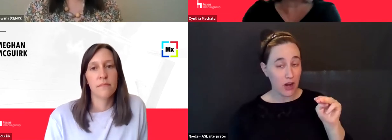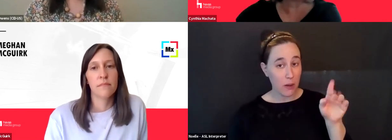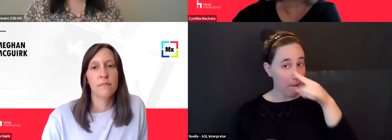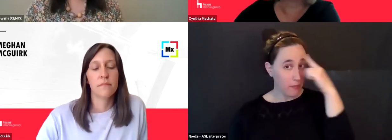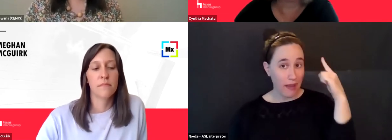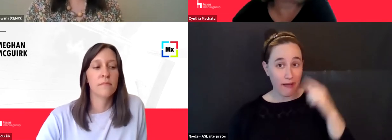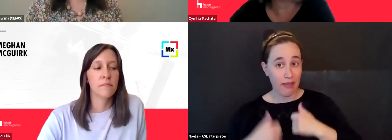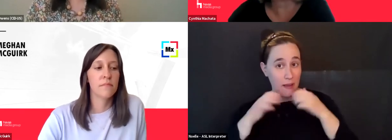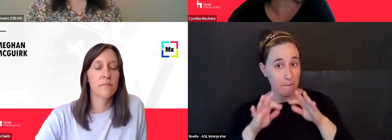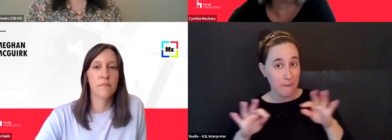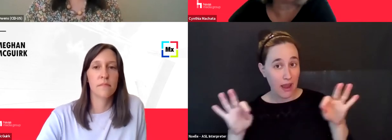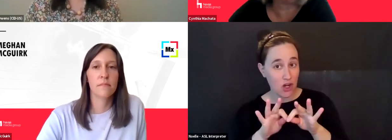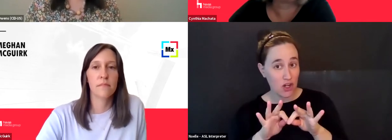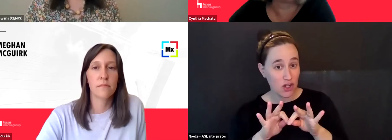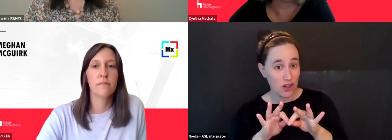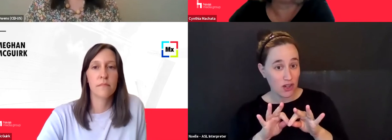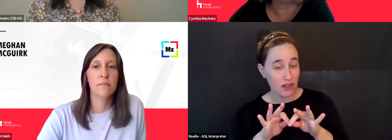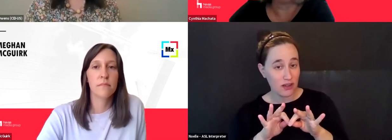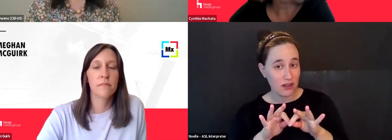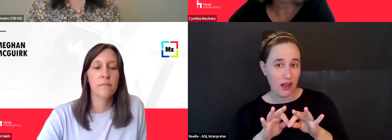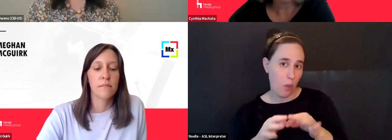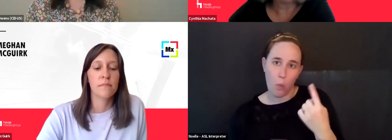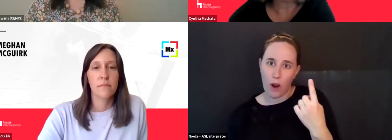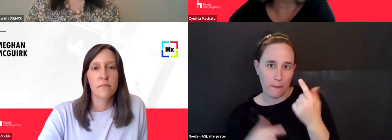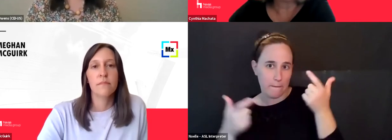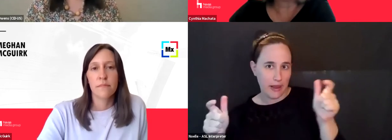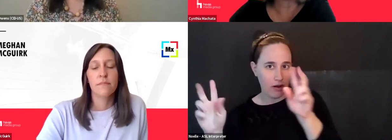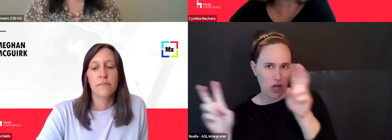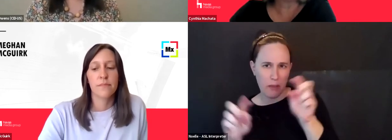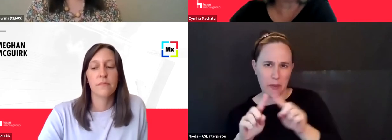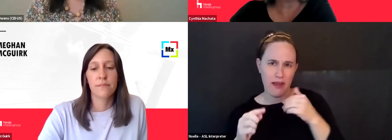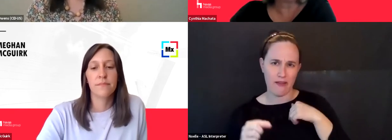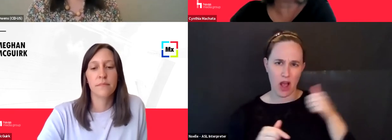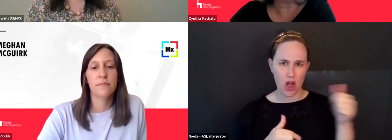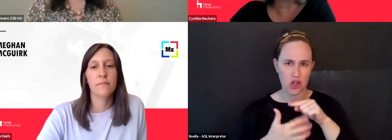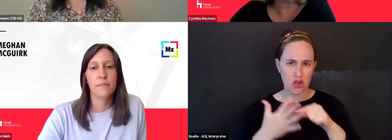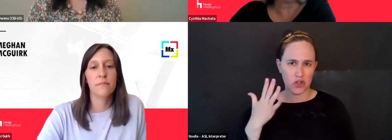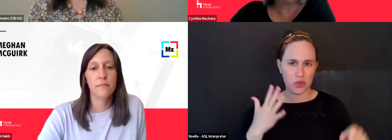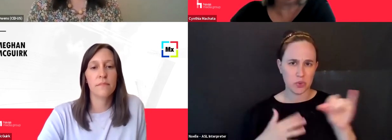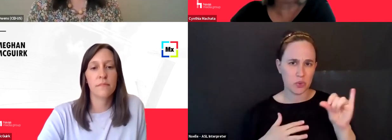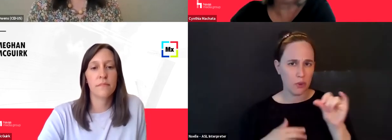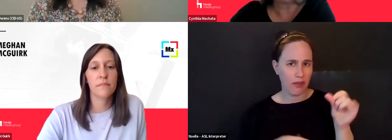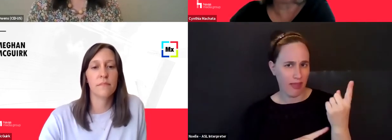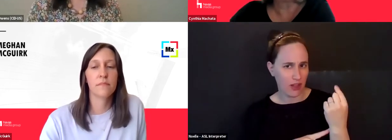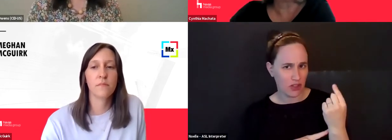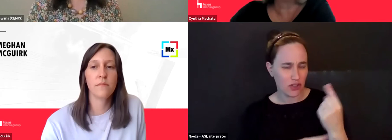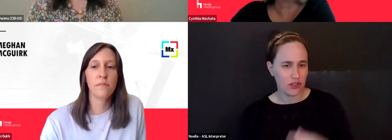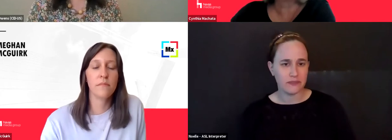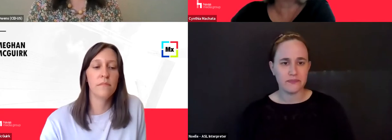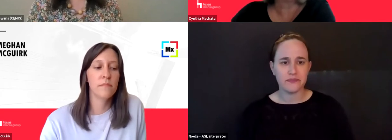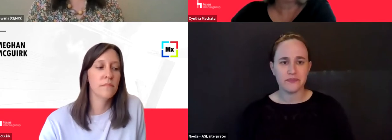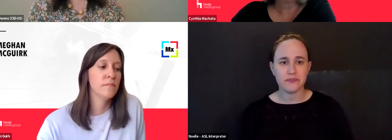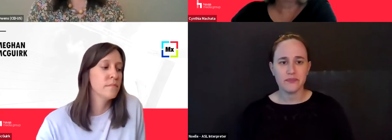one topic. There were, there were other topics last year, as we all know. Um, but that's one way that it plays out. we do see younger